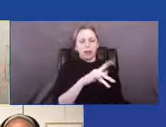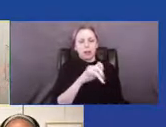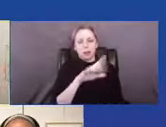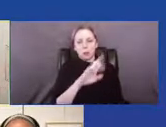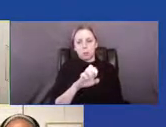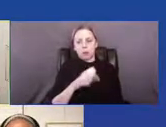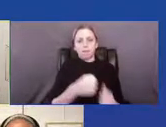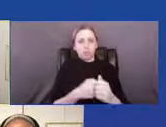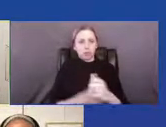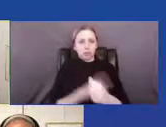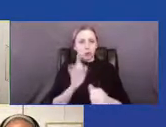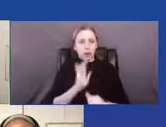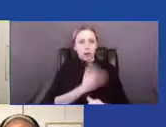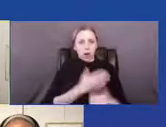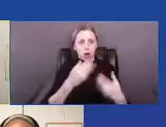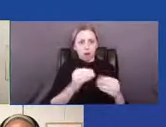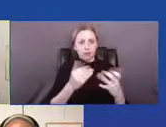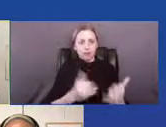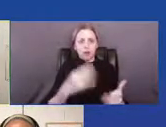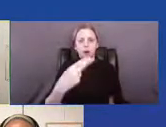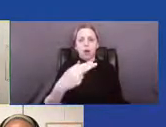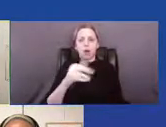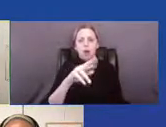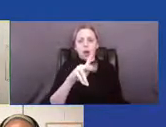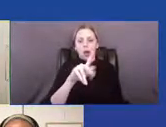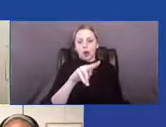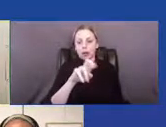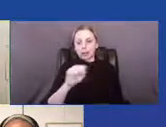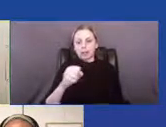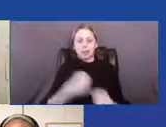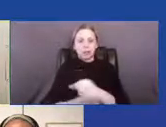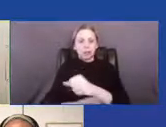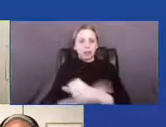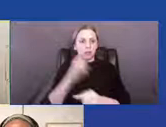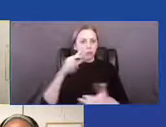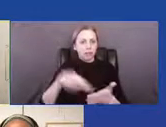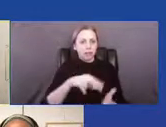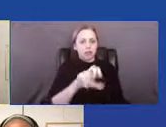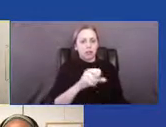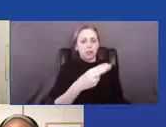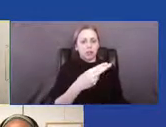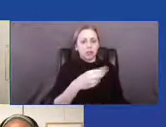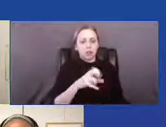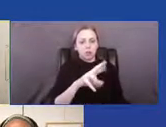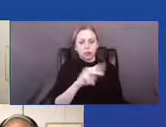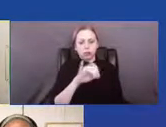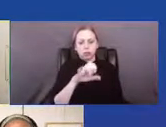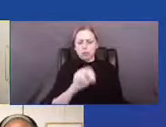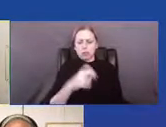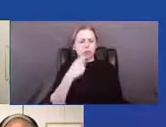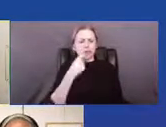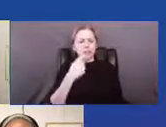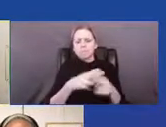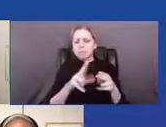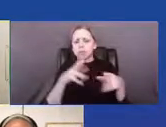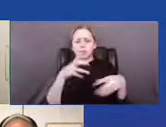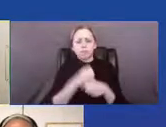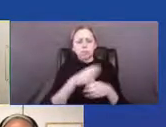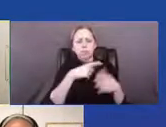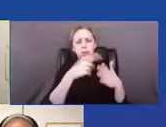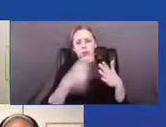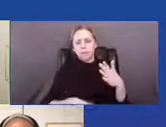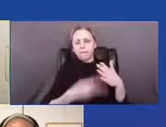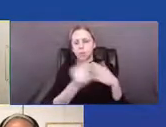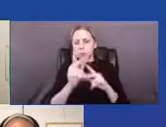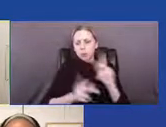offices are, the Harkness Foundation for Dance, and the Sherman Foundation, just to name a few, for allowing us to